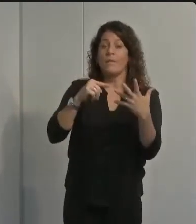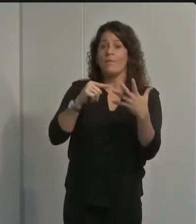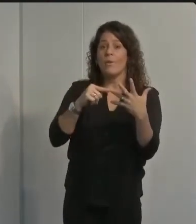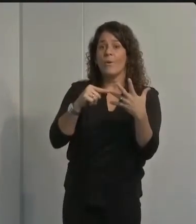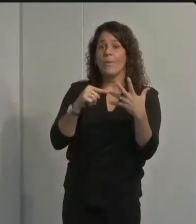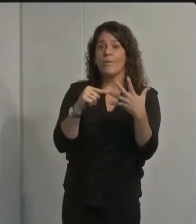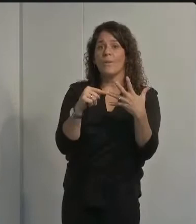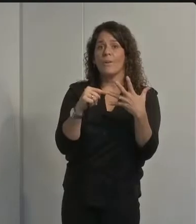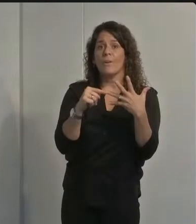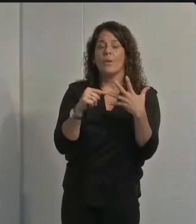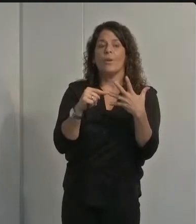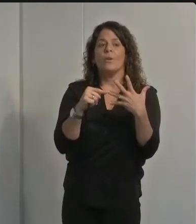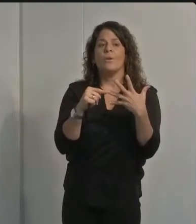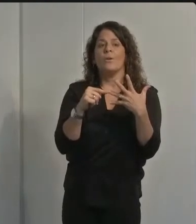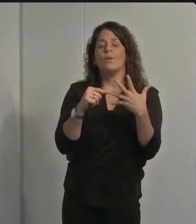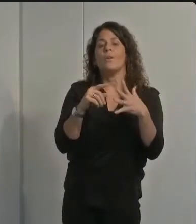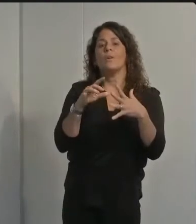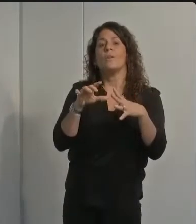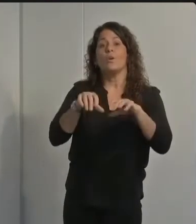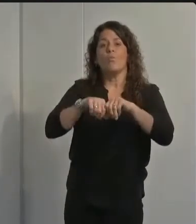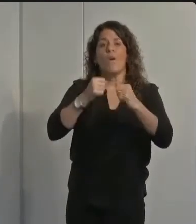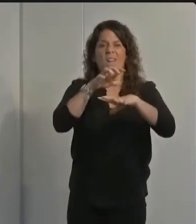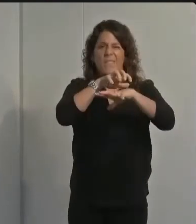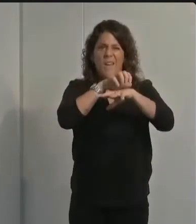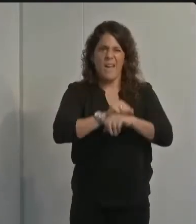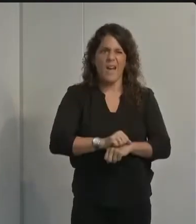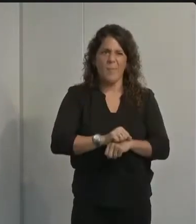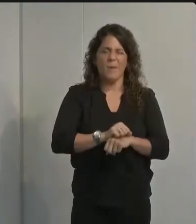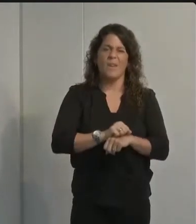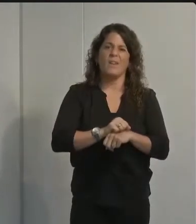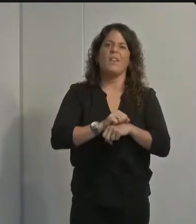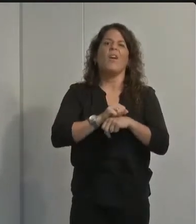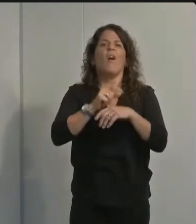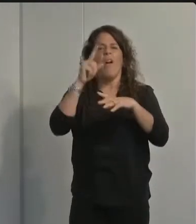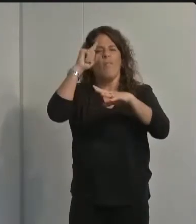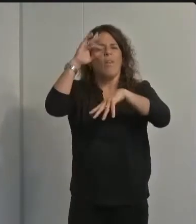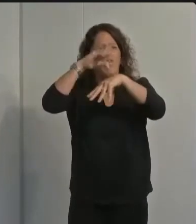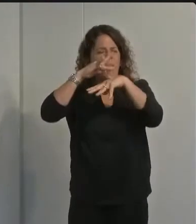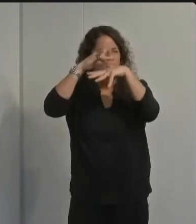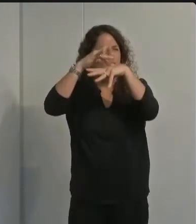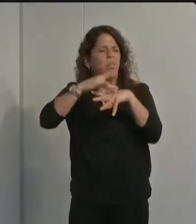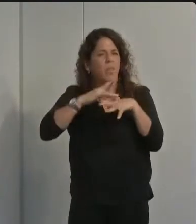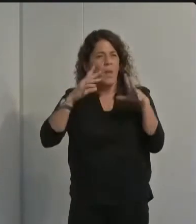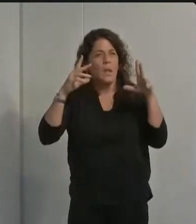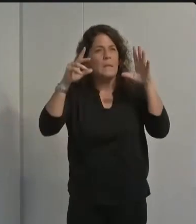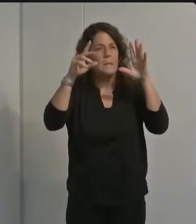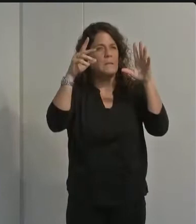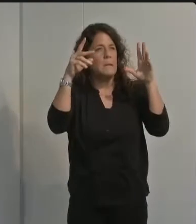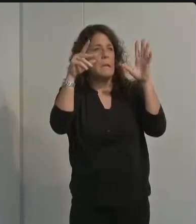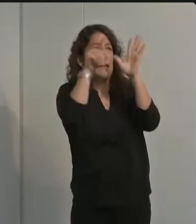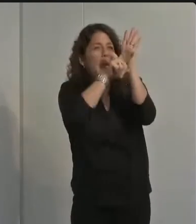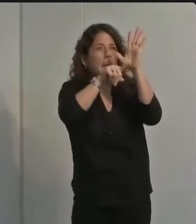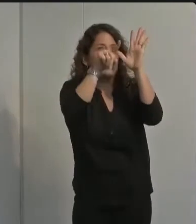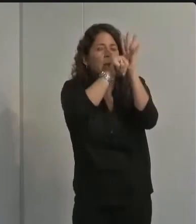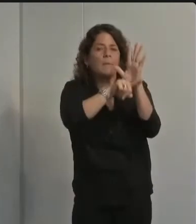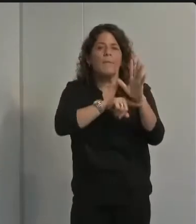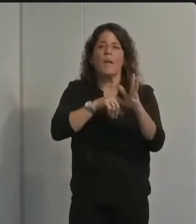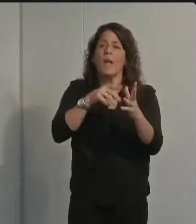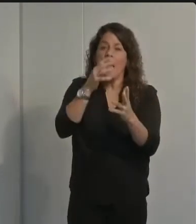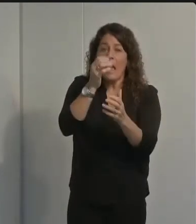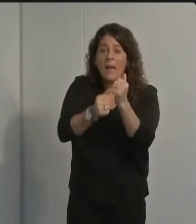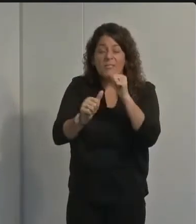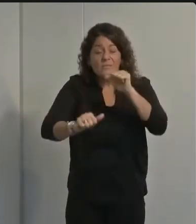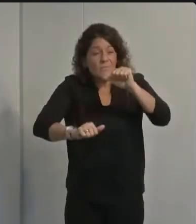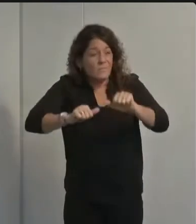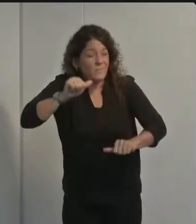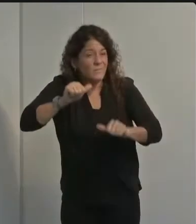of ruminating on bad outcomes or worst case scenarios uncertainty is everywhere right now and